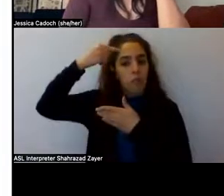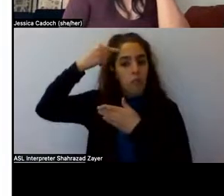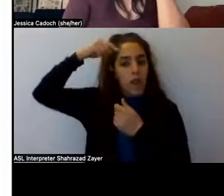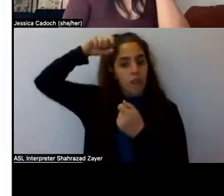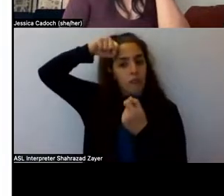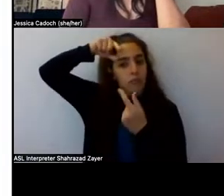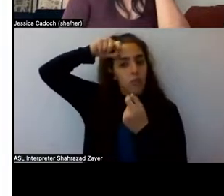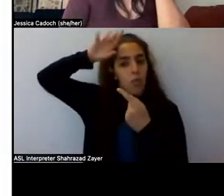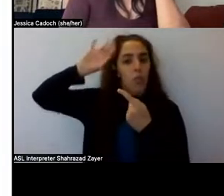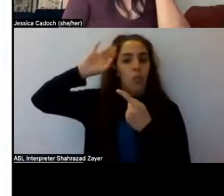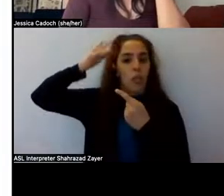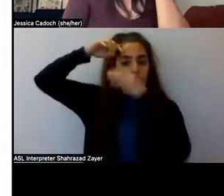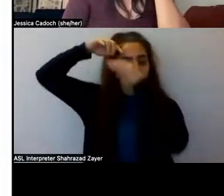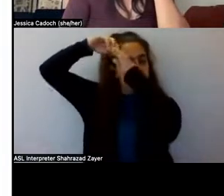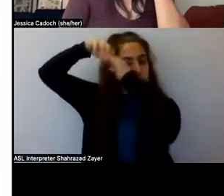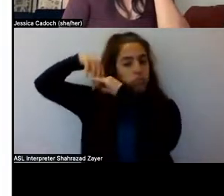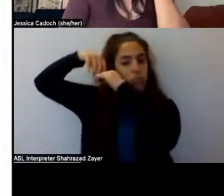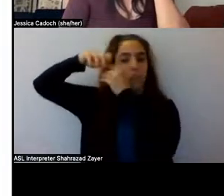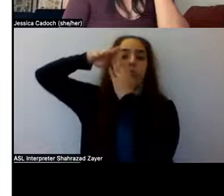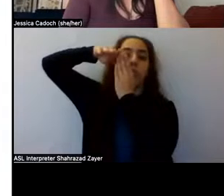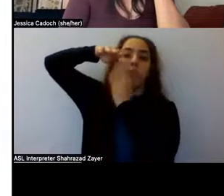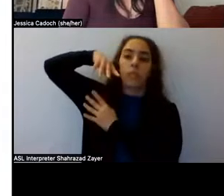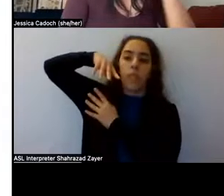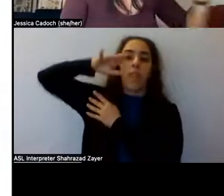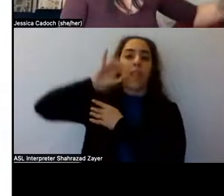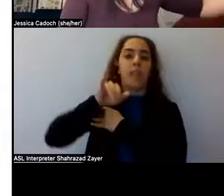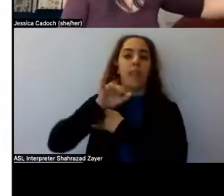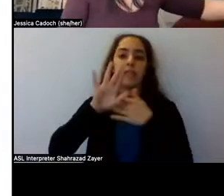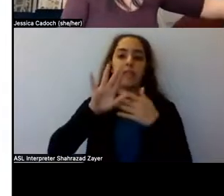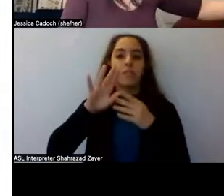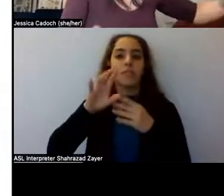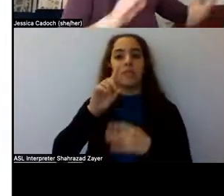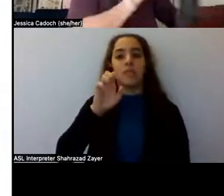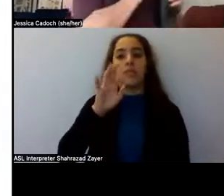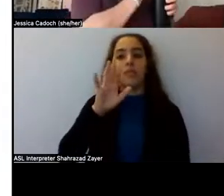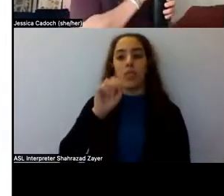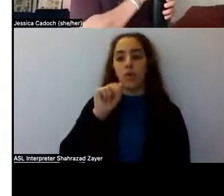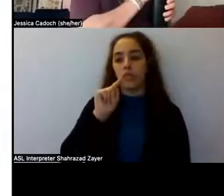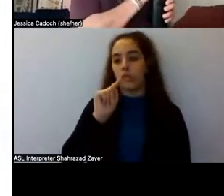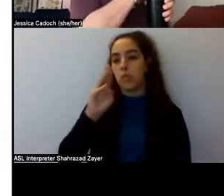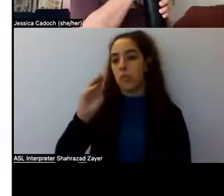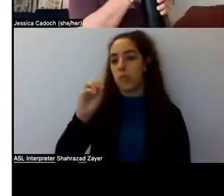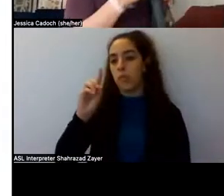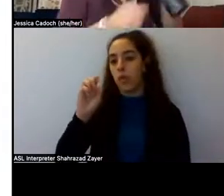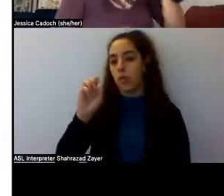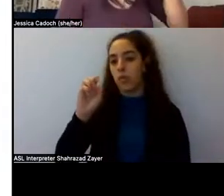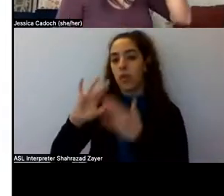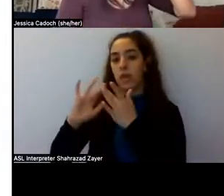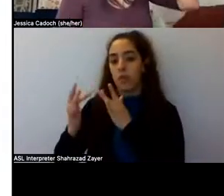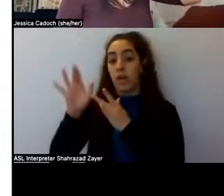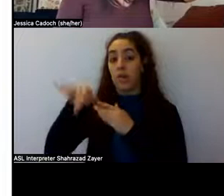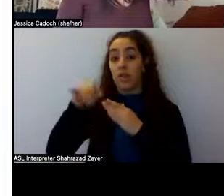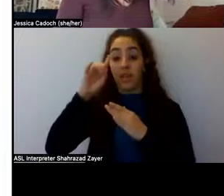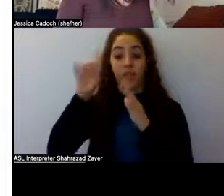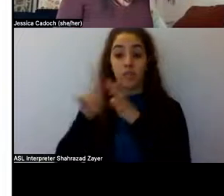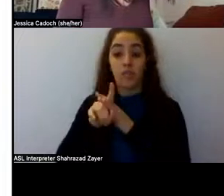or, or quieted, and that is the default mode network. This was discovered, uh, not very long ago by a researcher in